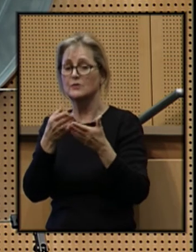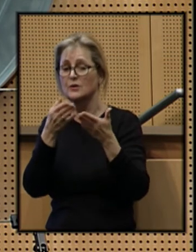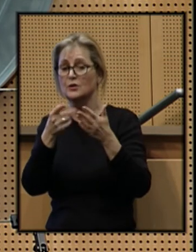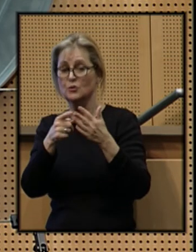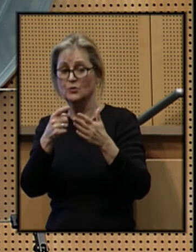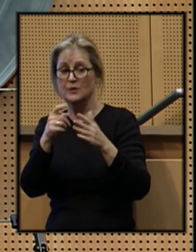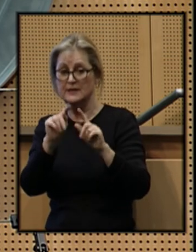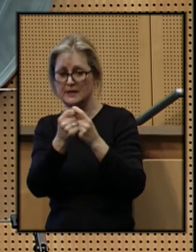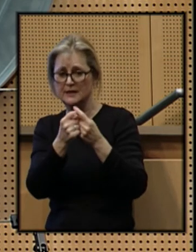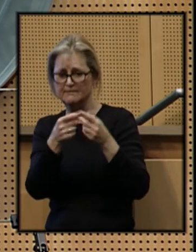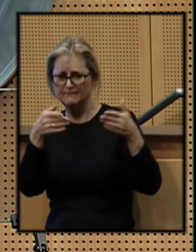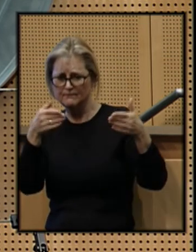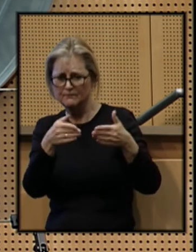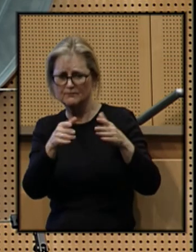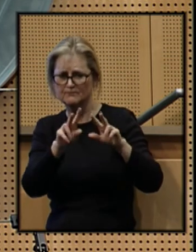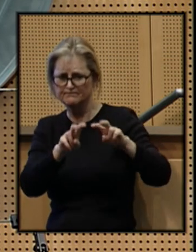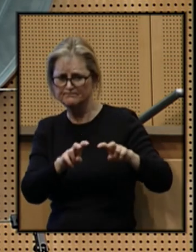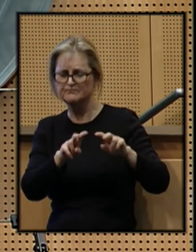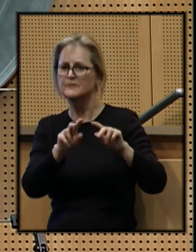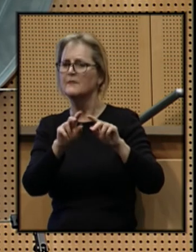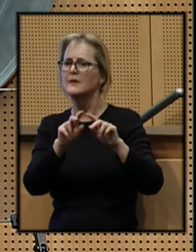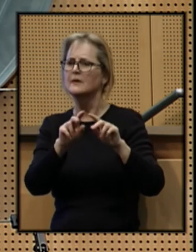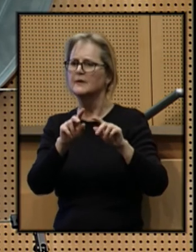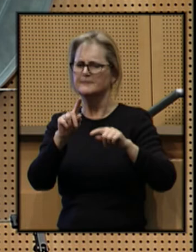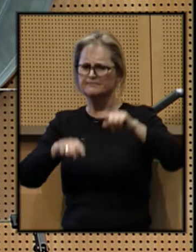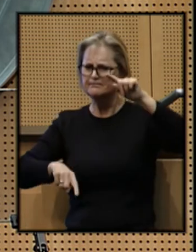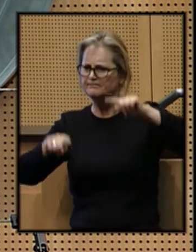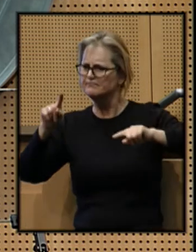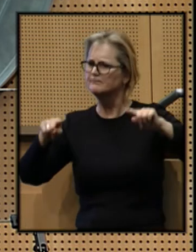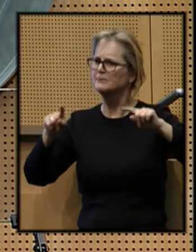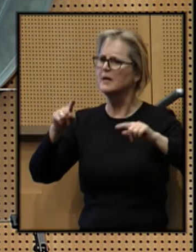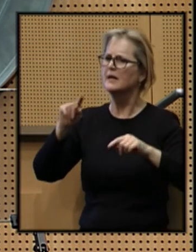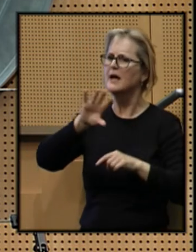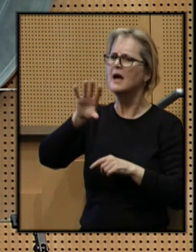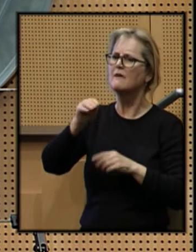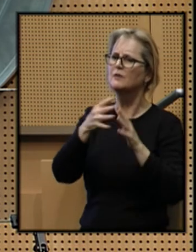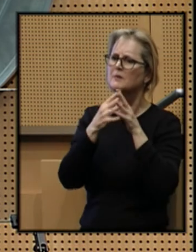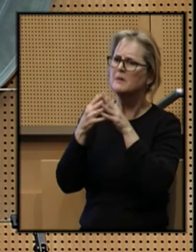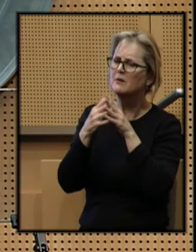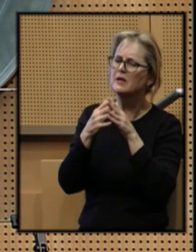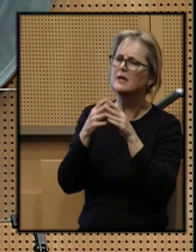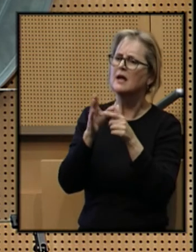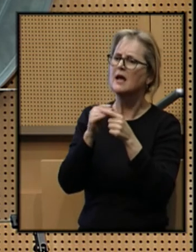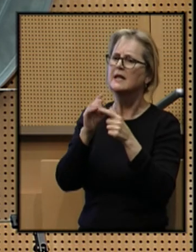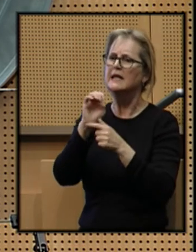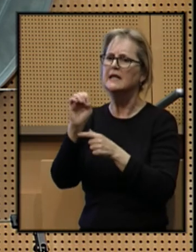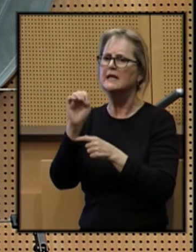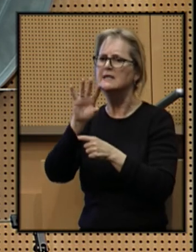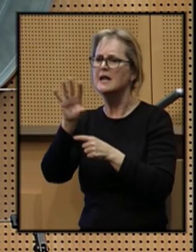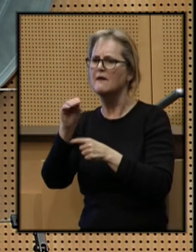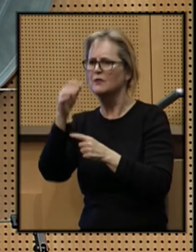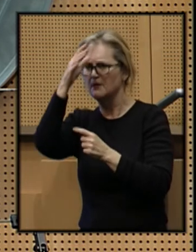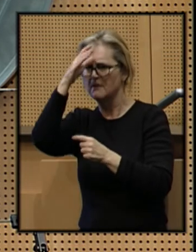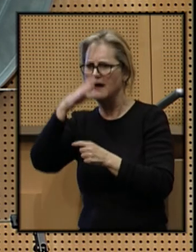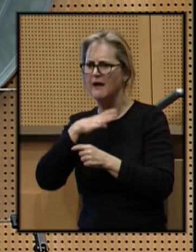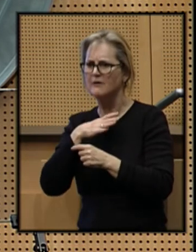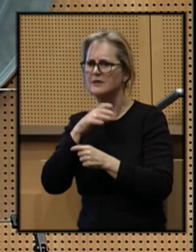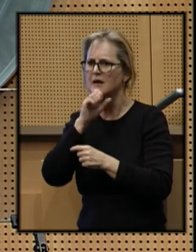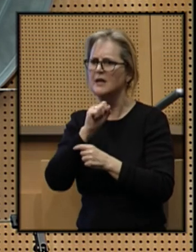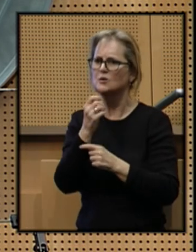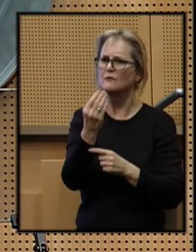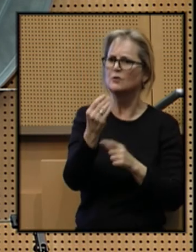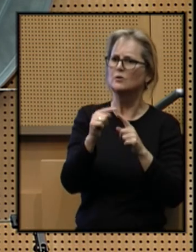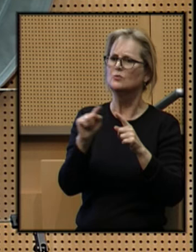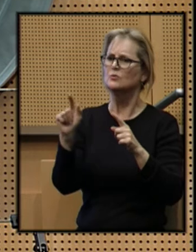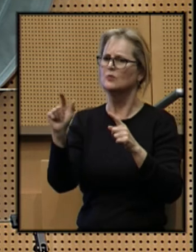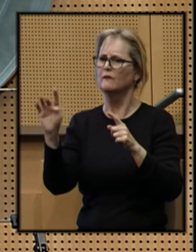focus on assessing and addressing the disparities faced by African-American and East African males ages 14